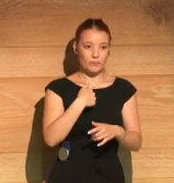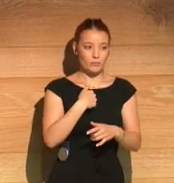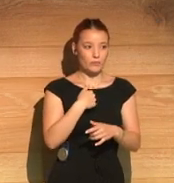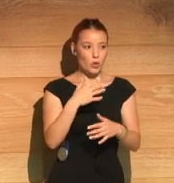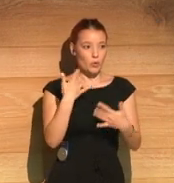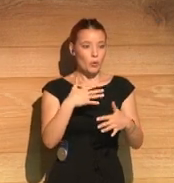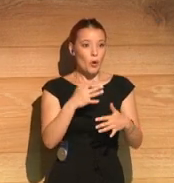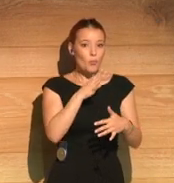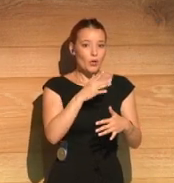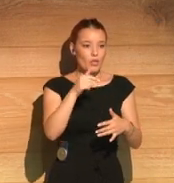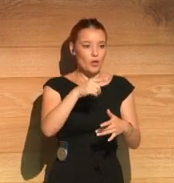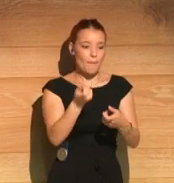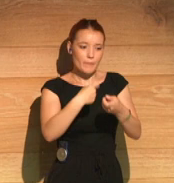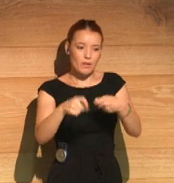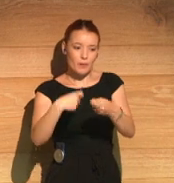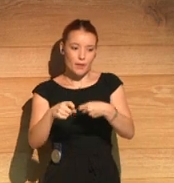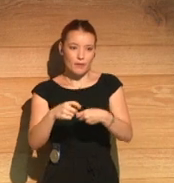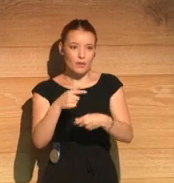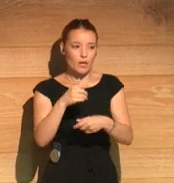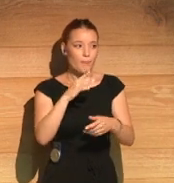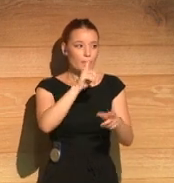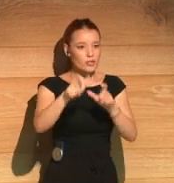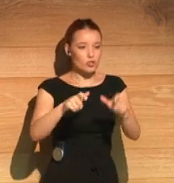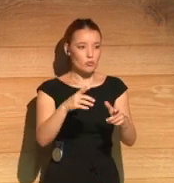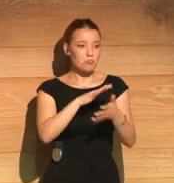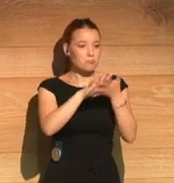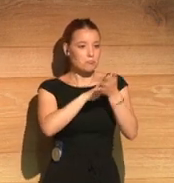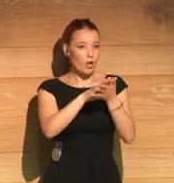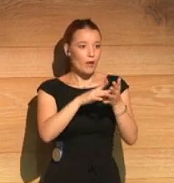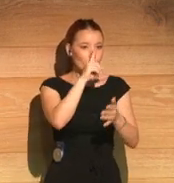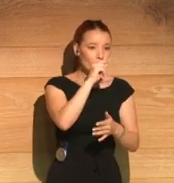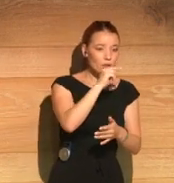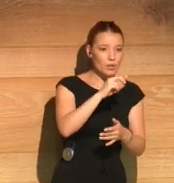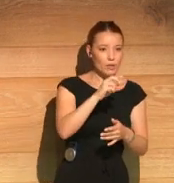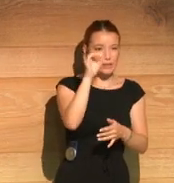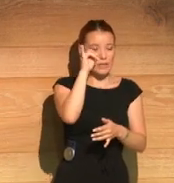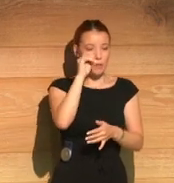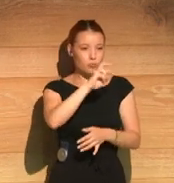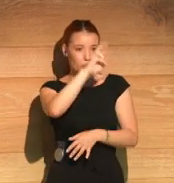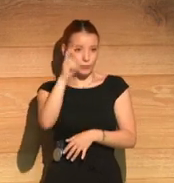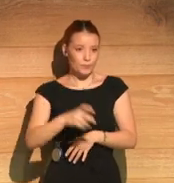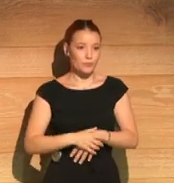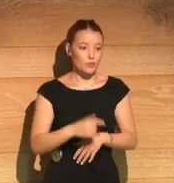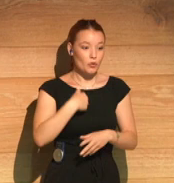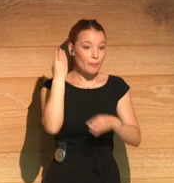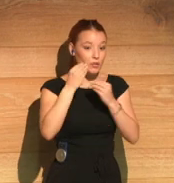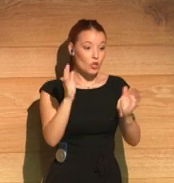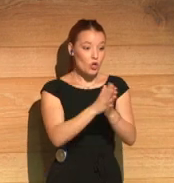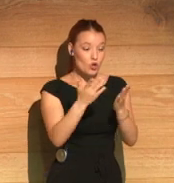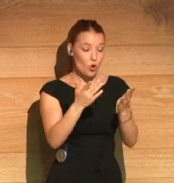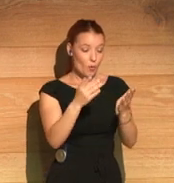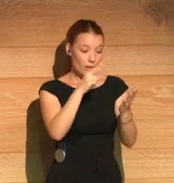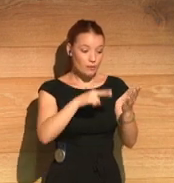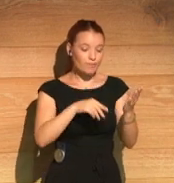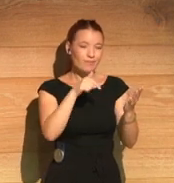and so on. I think one of the important things in the novel that I want to stress is there's a lot of humour in it. That